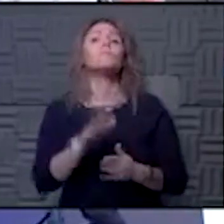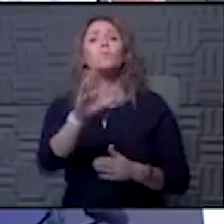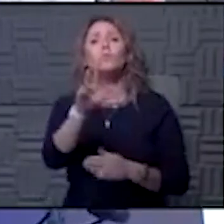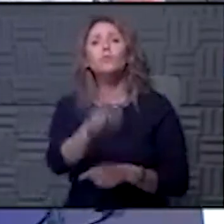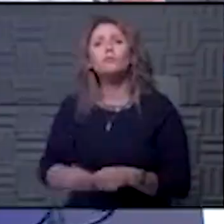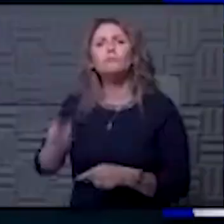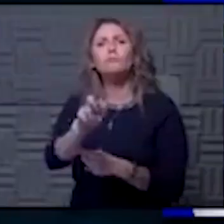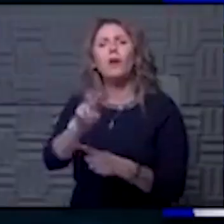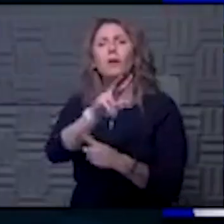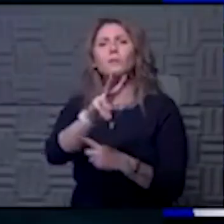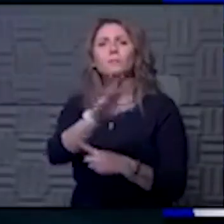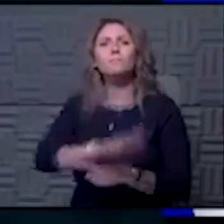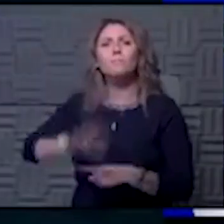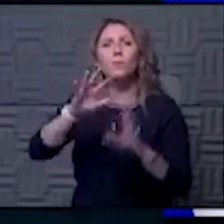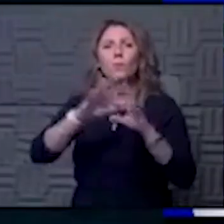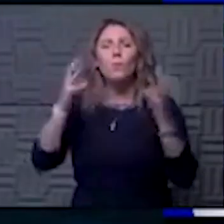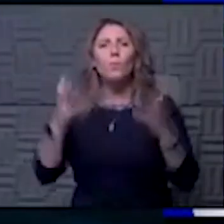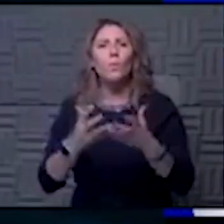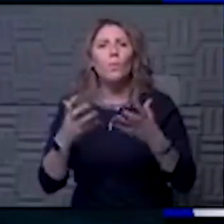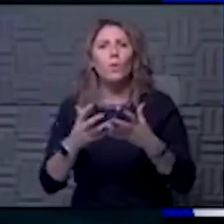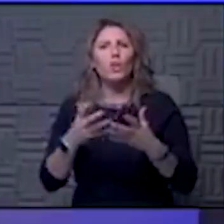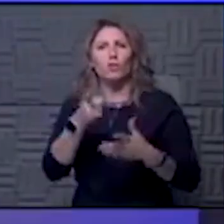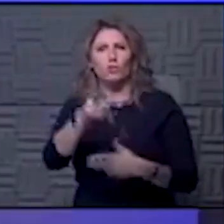what's the worst virus you've encountered in your career?